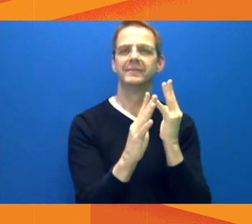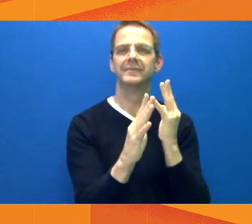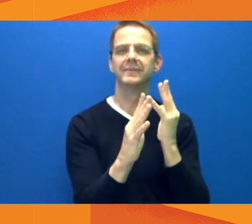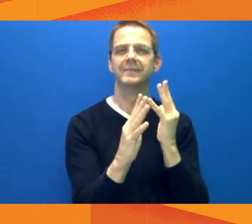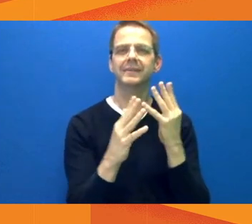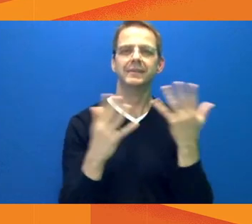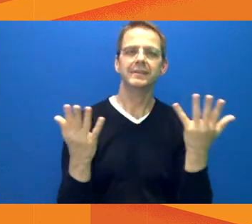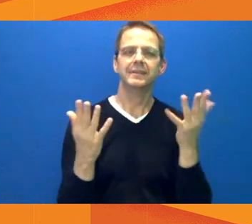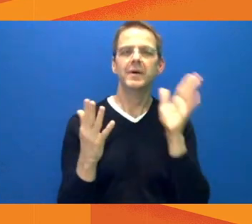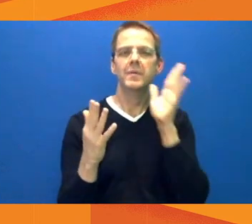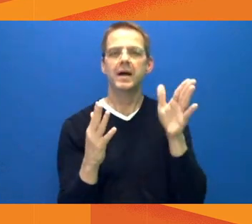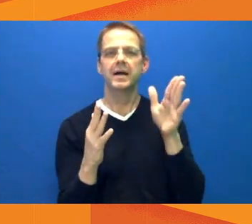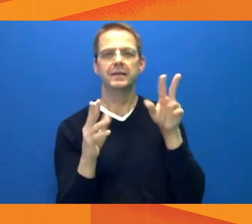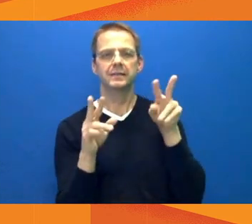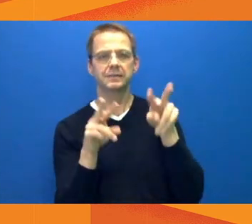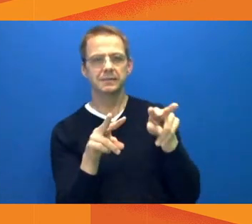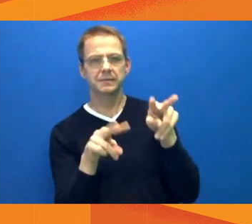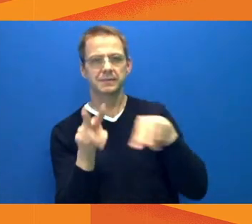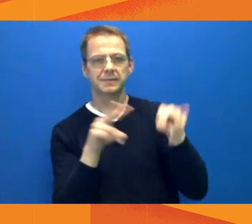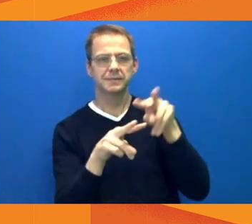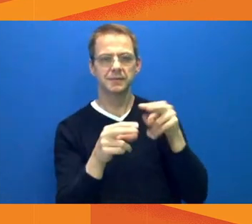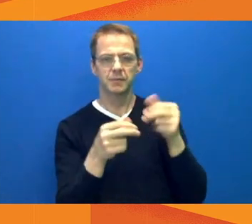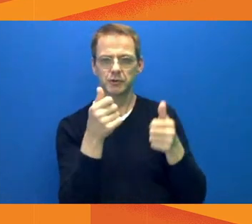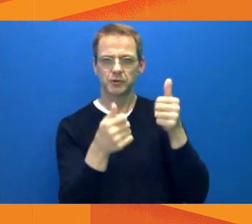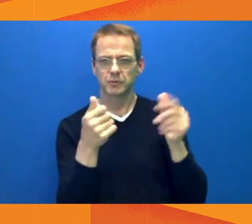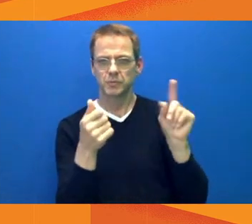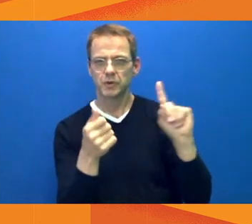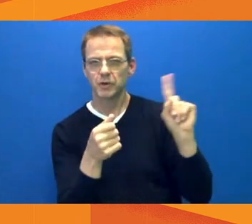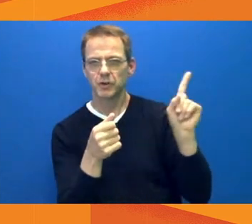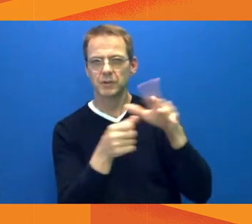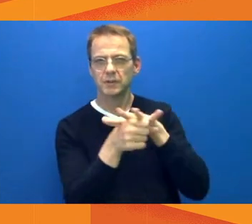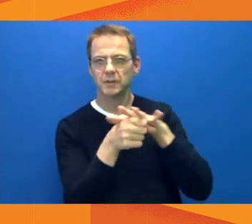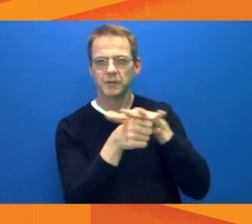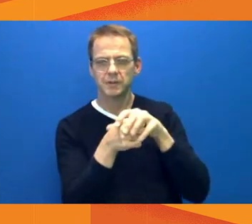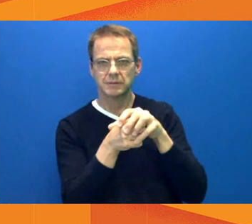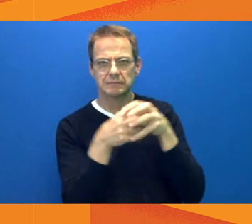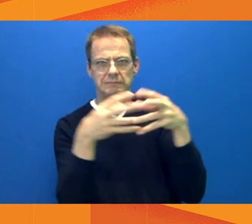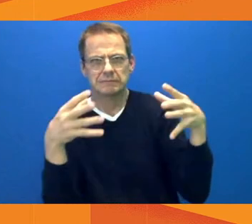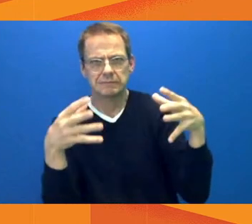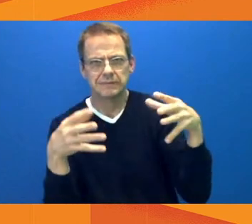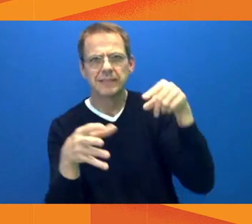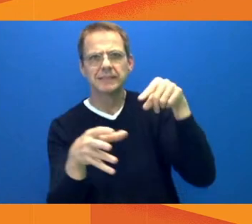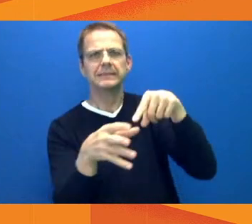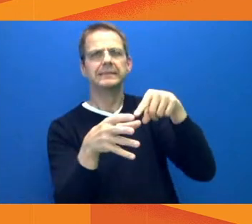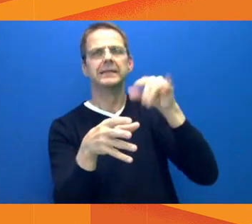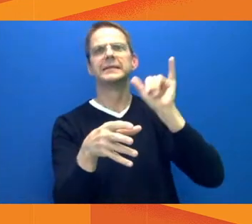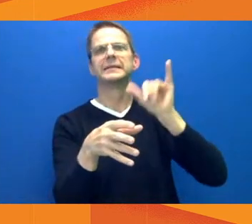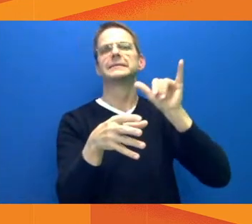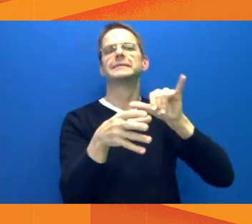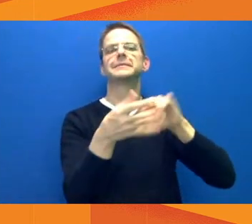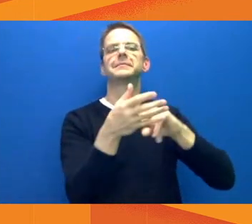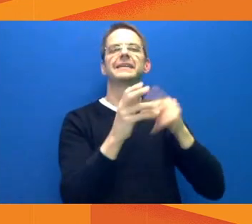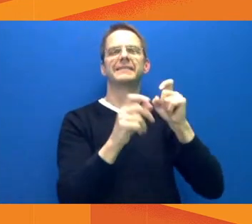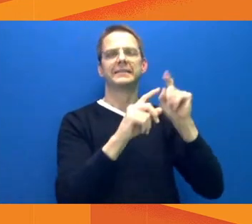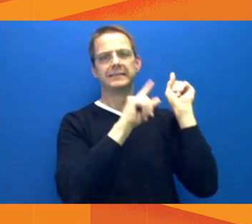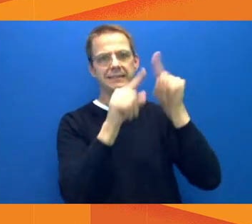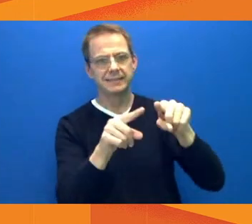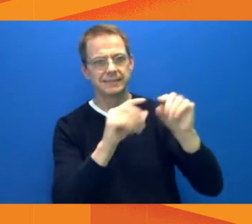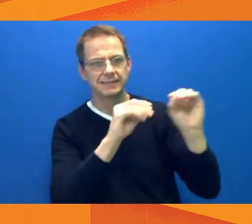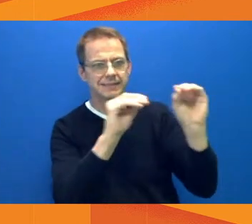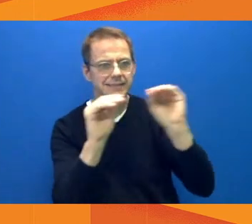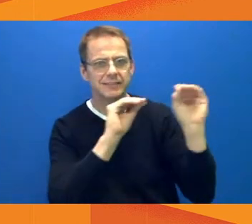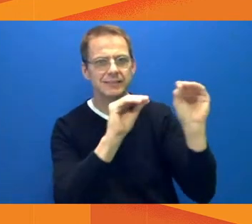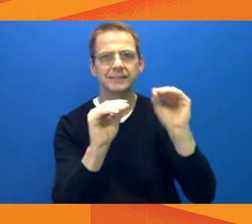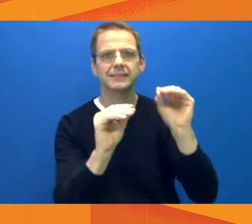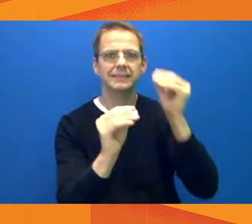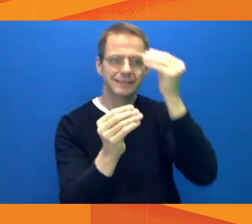areas where Edmontonians and others are telling us that we need to wrap up the compliance. And then I